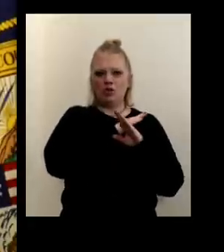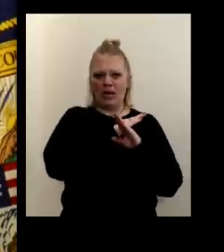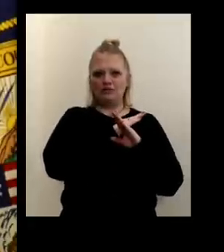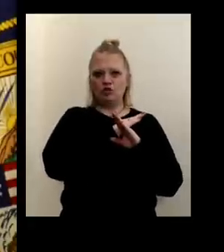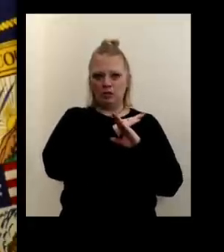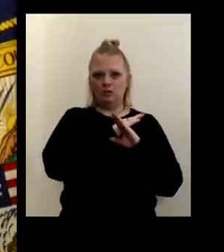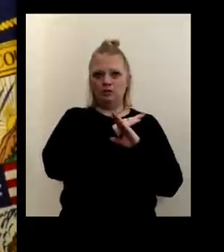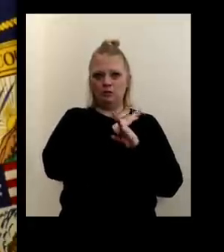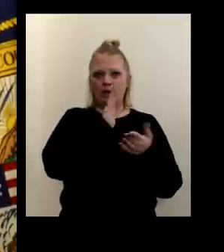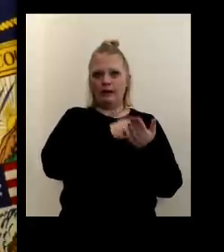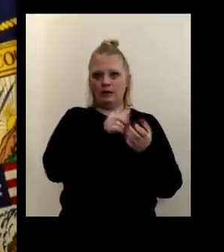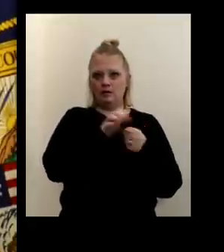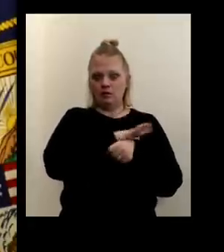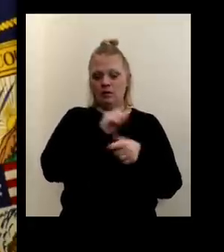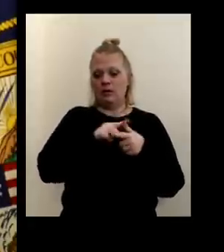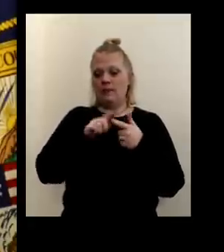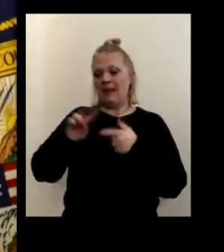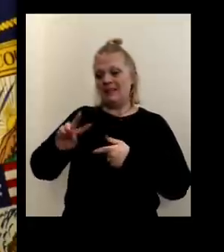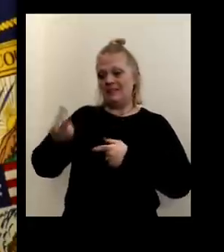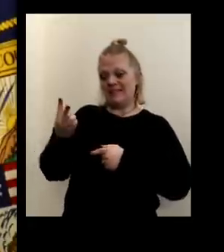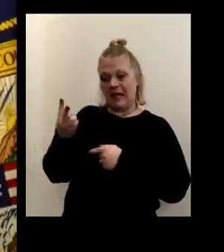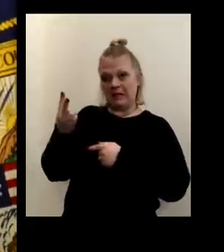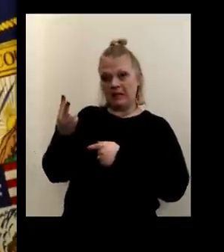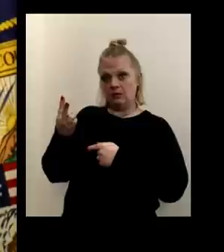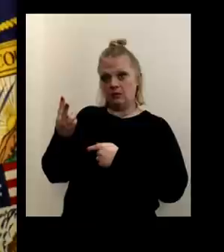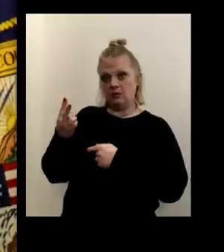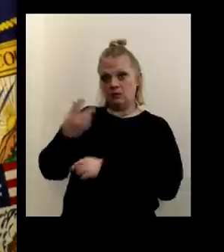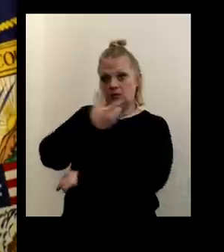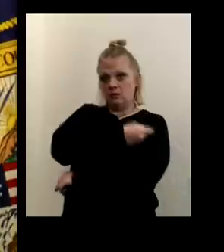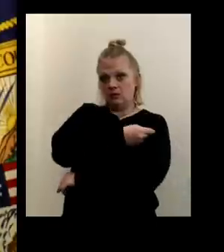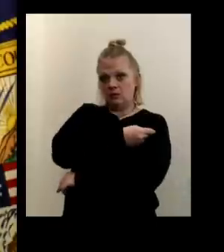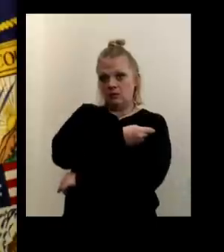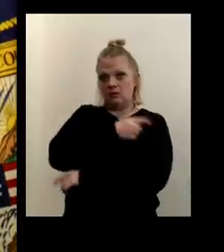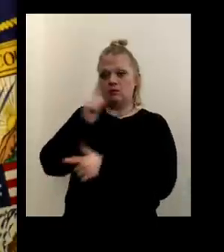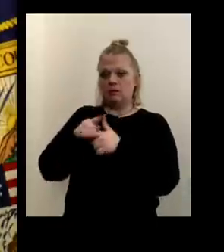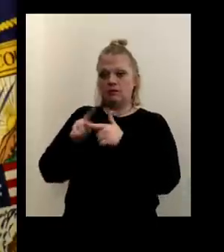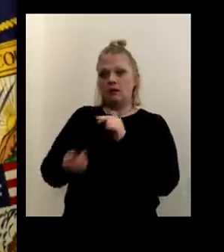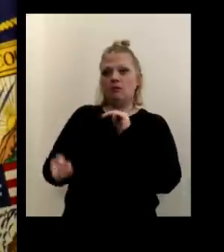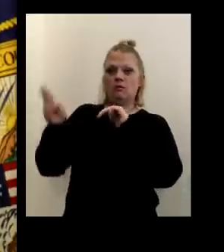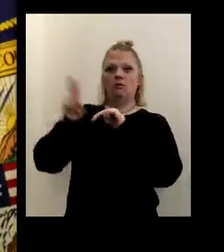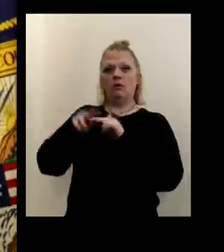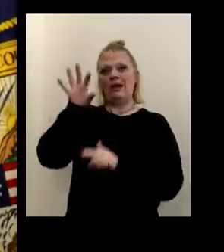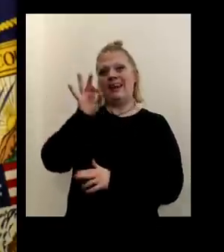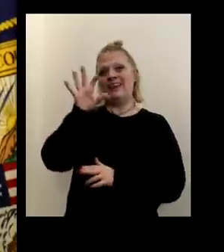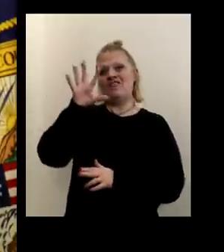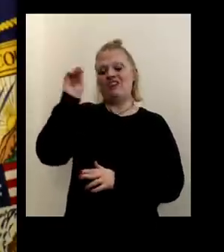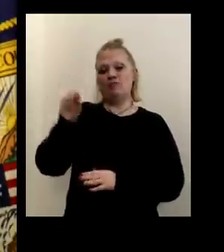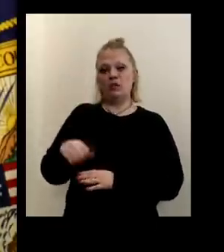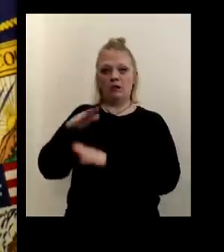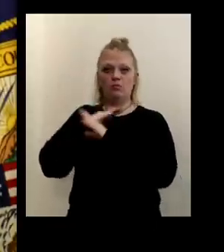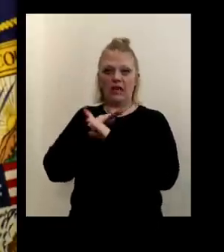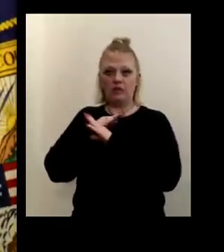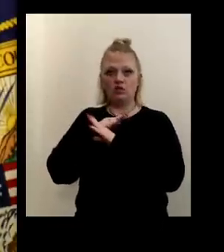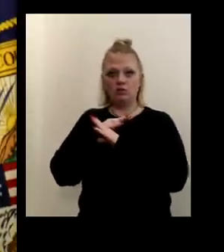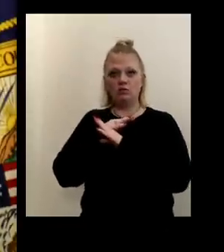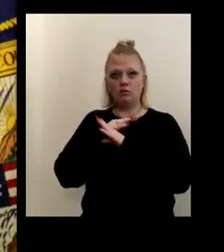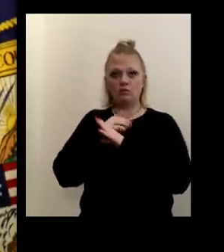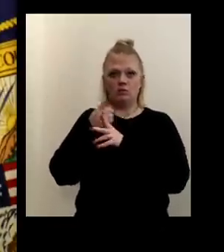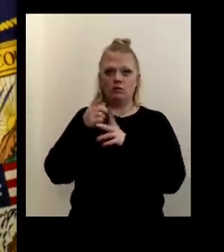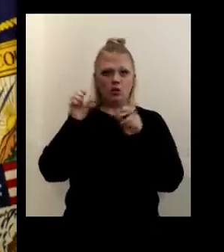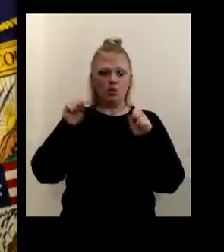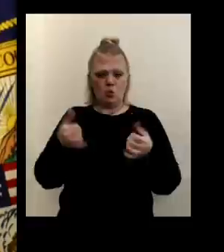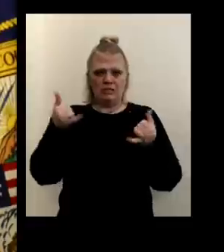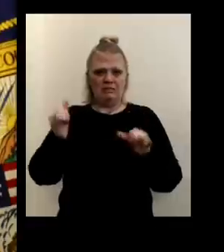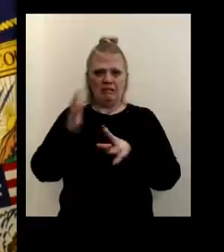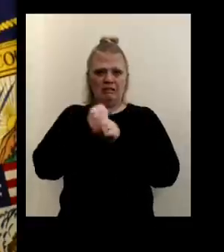Um, and after the second dose, we believe there's about 95% protection. So, um, you know, people can get infected,